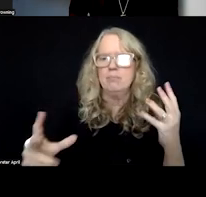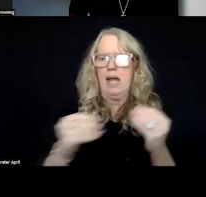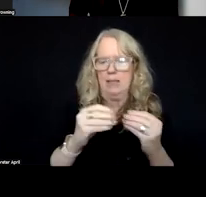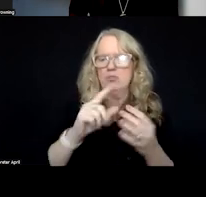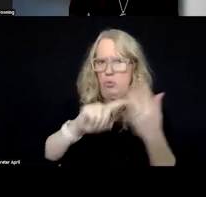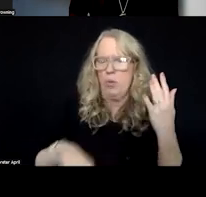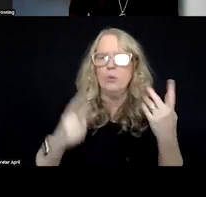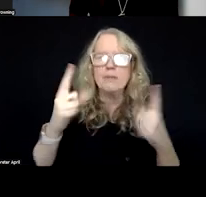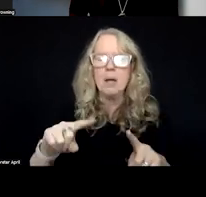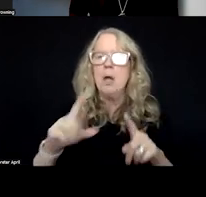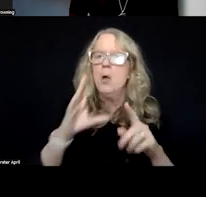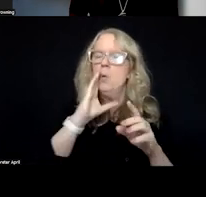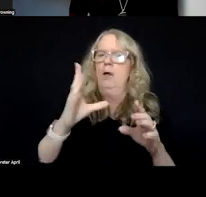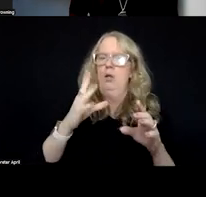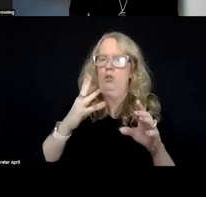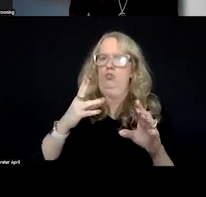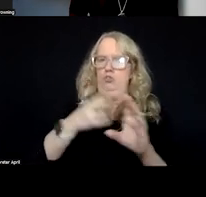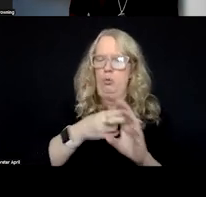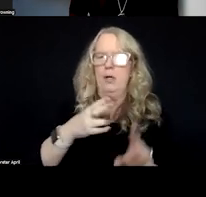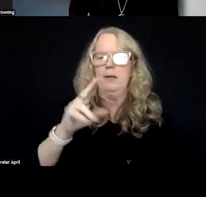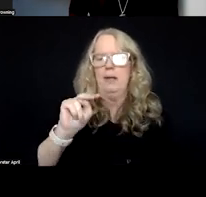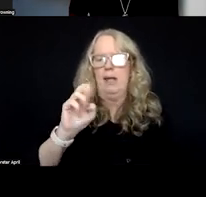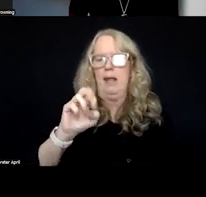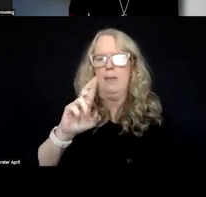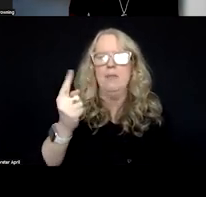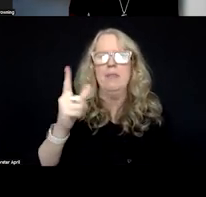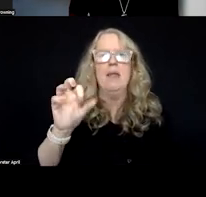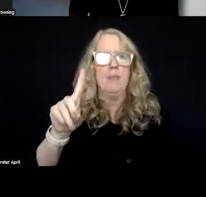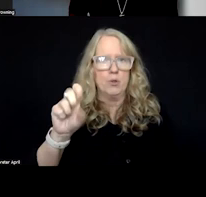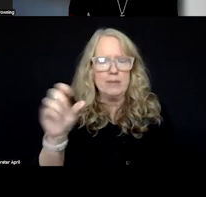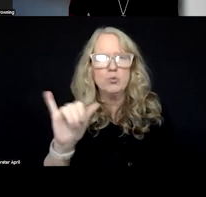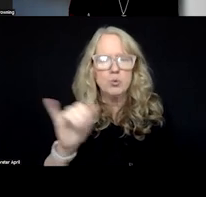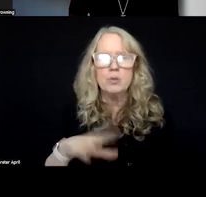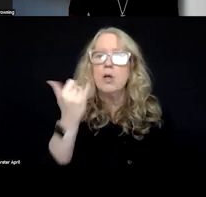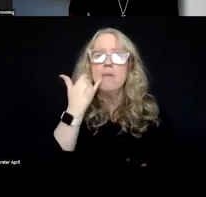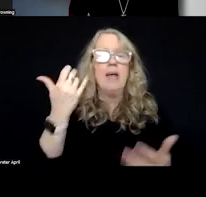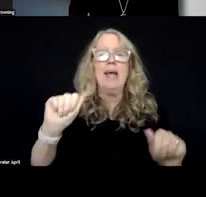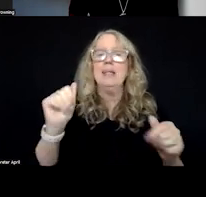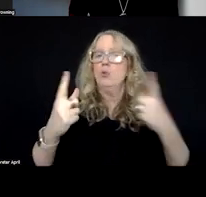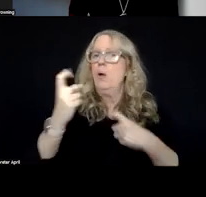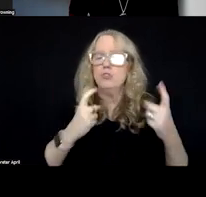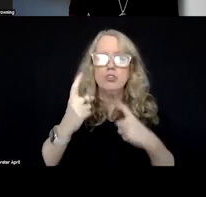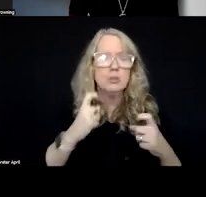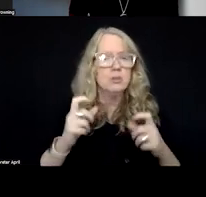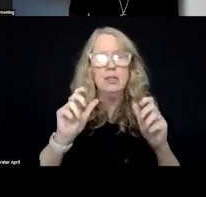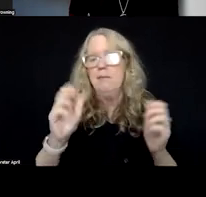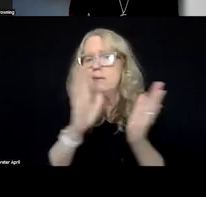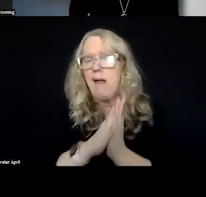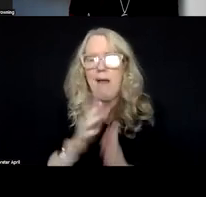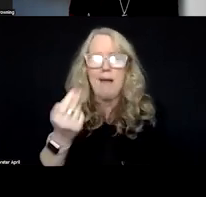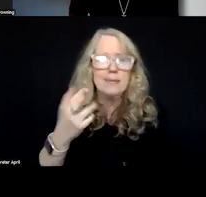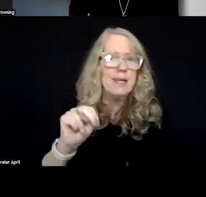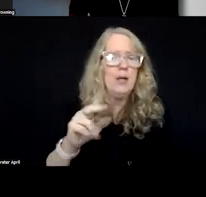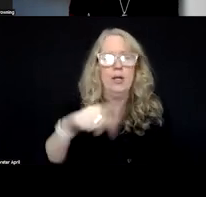events and join in the Netherlands as well. So if you have questions about that, you can ask Karen and the